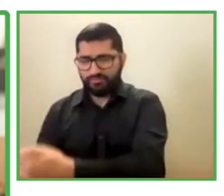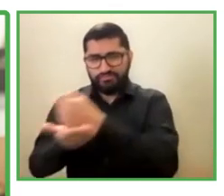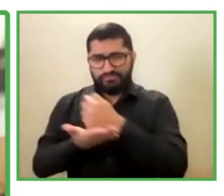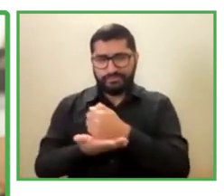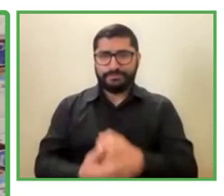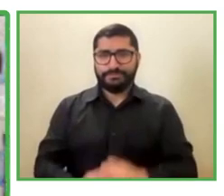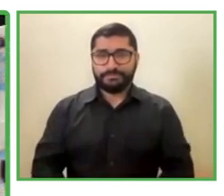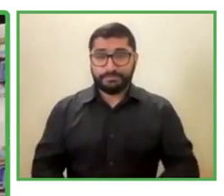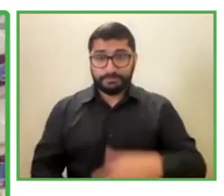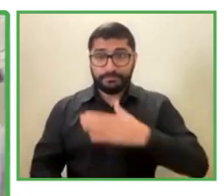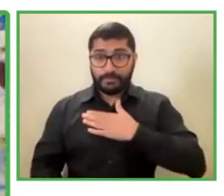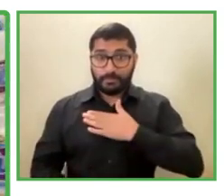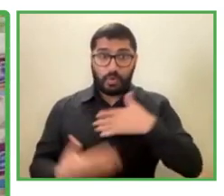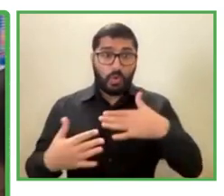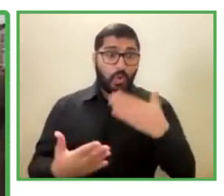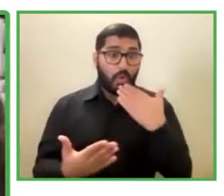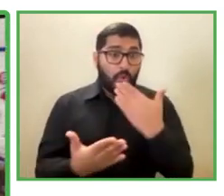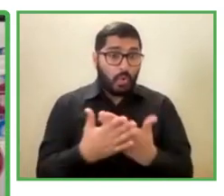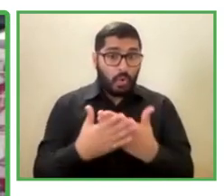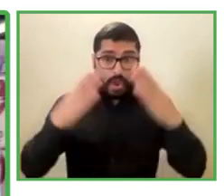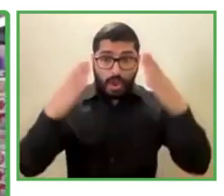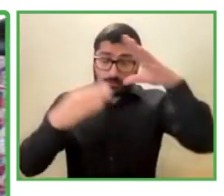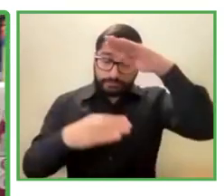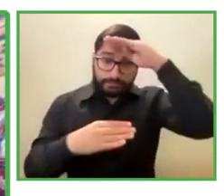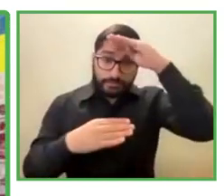a new experience.